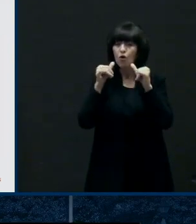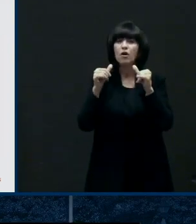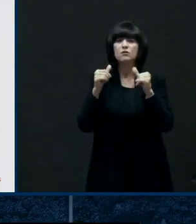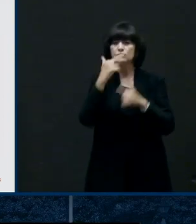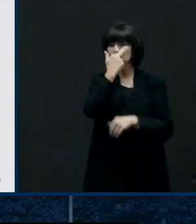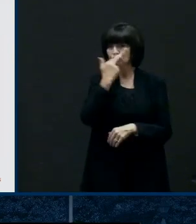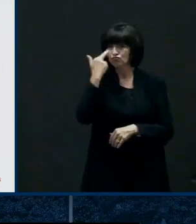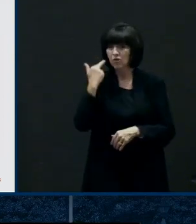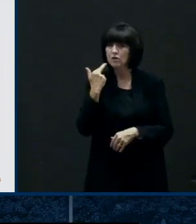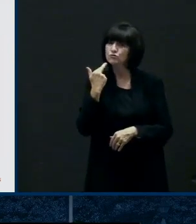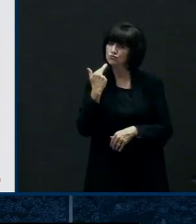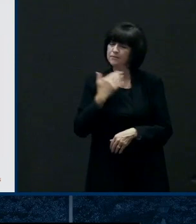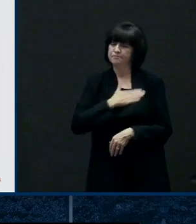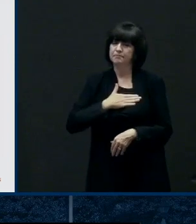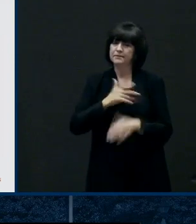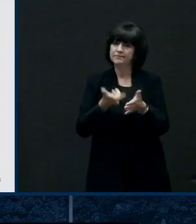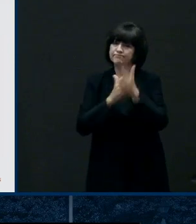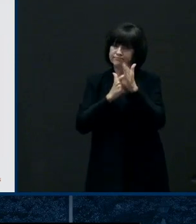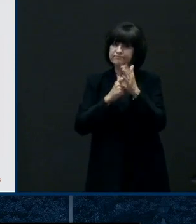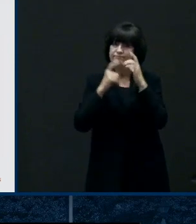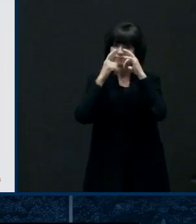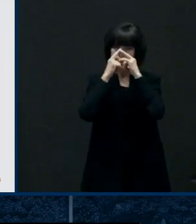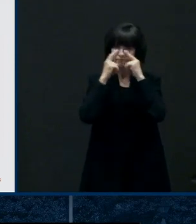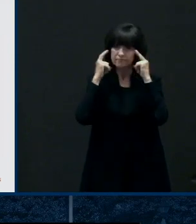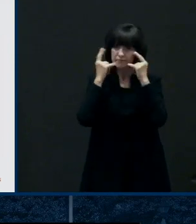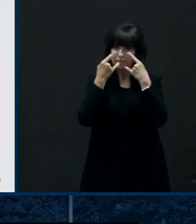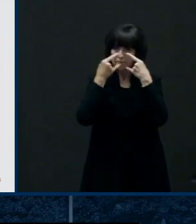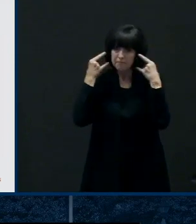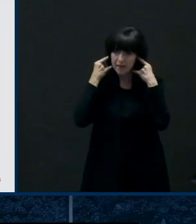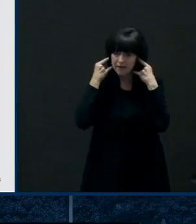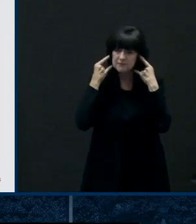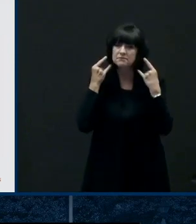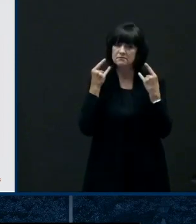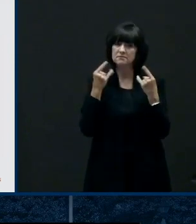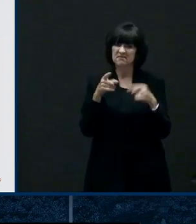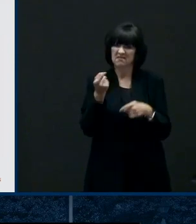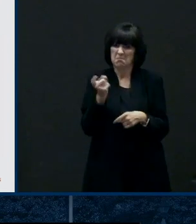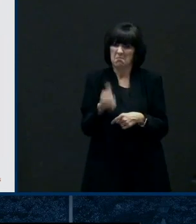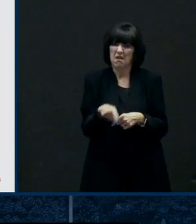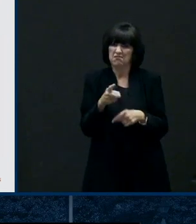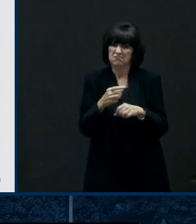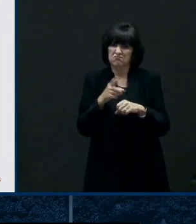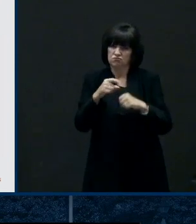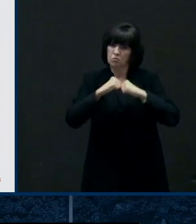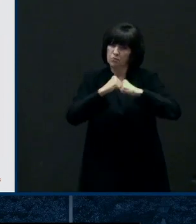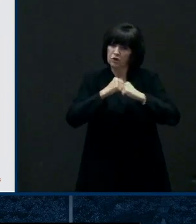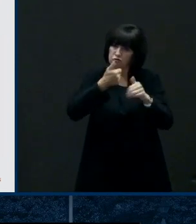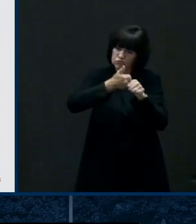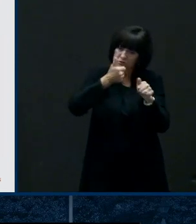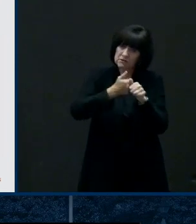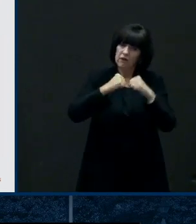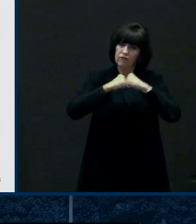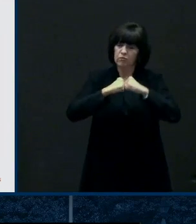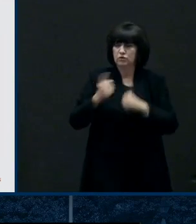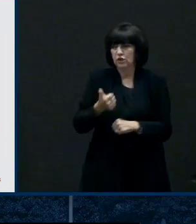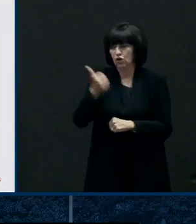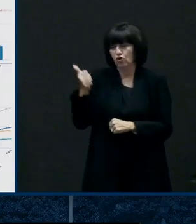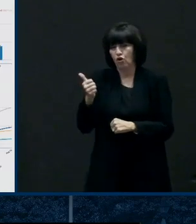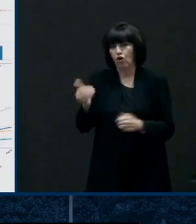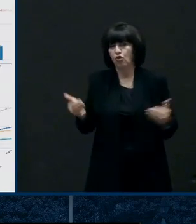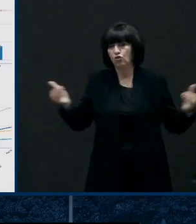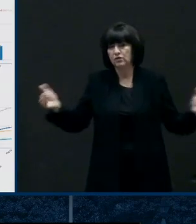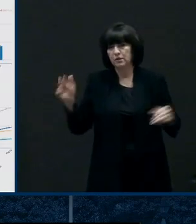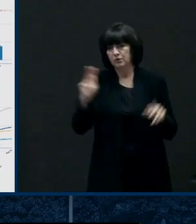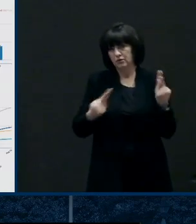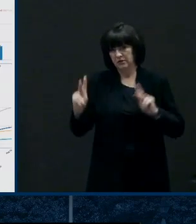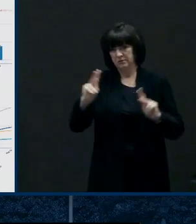masks and and being serious about uh protecting your neighbors and yourselves from from the virus.